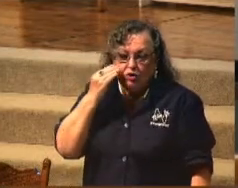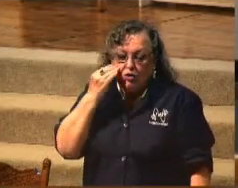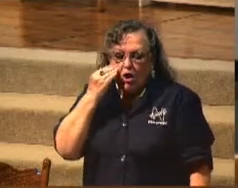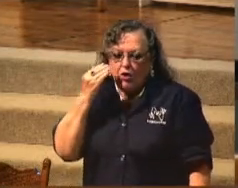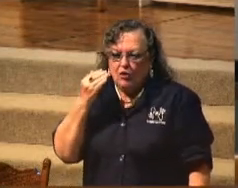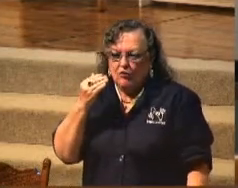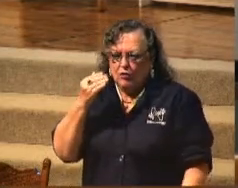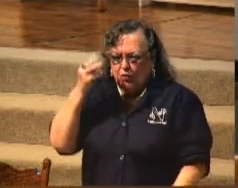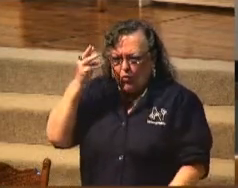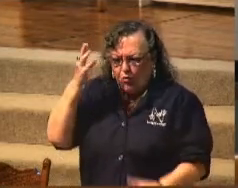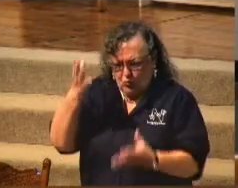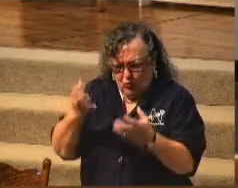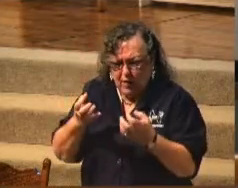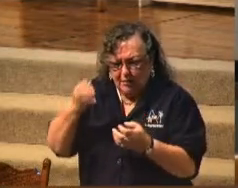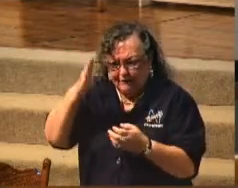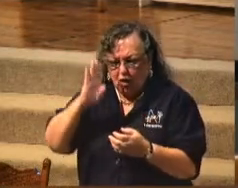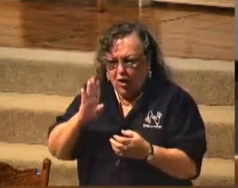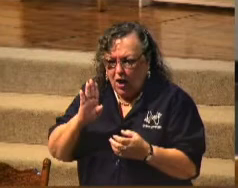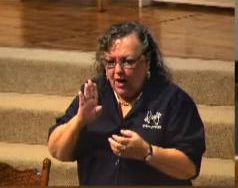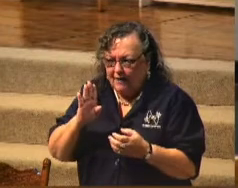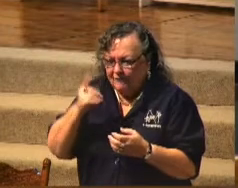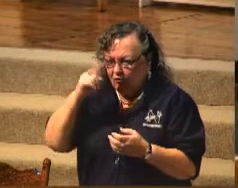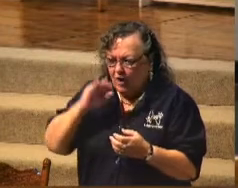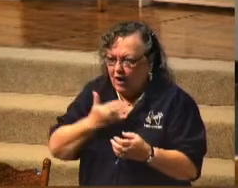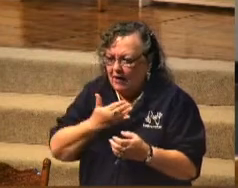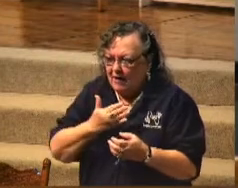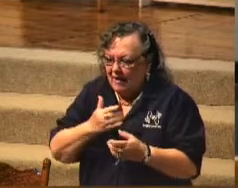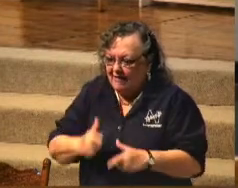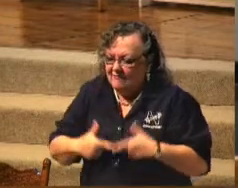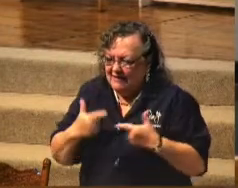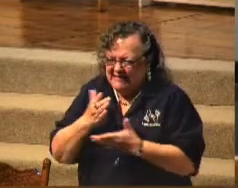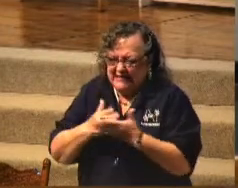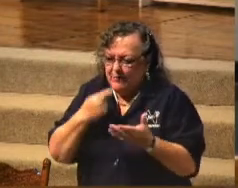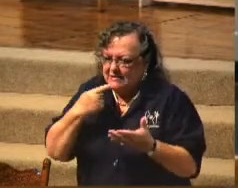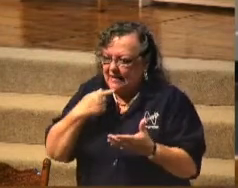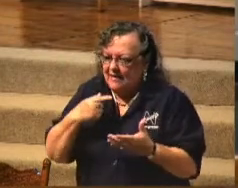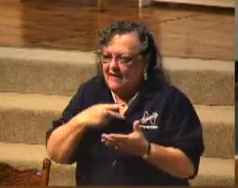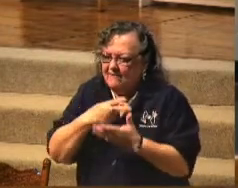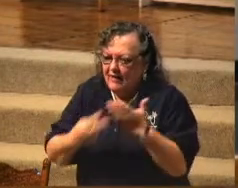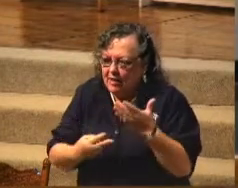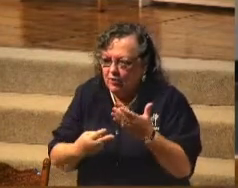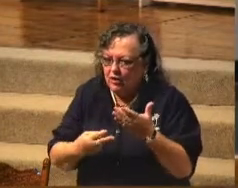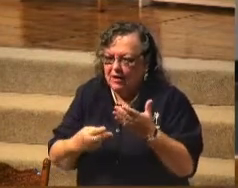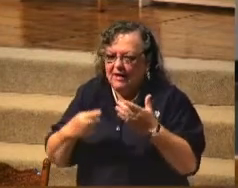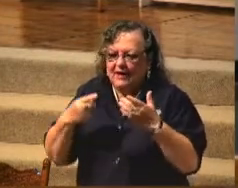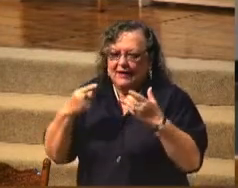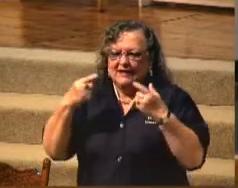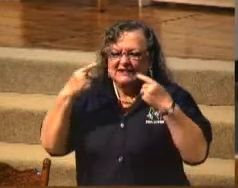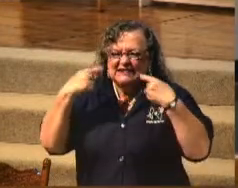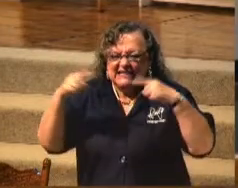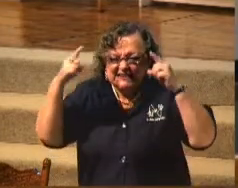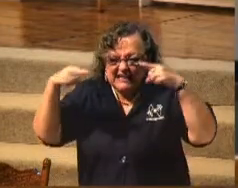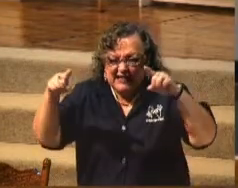life. And someone said this, that failure is succeeding at the wrong thing.